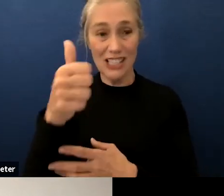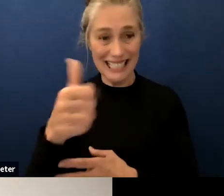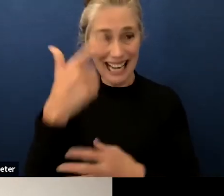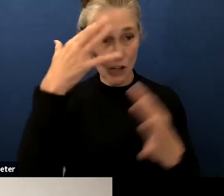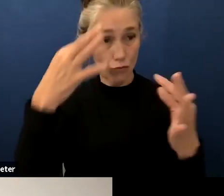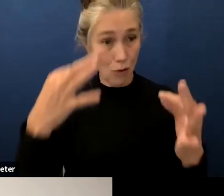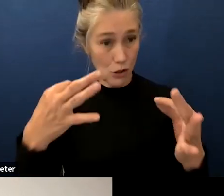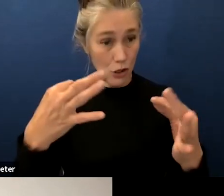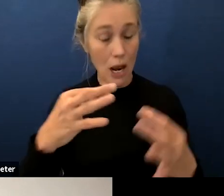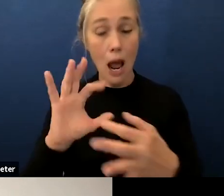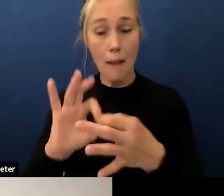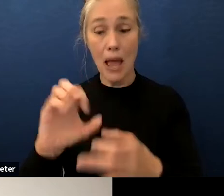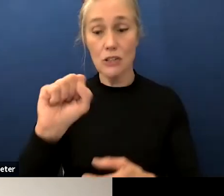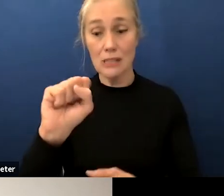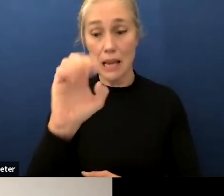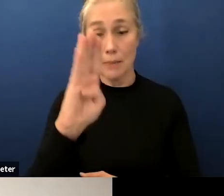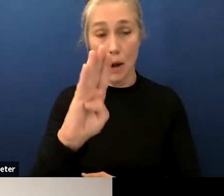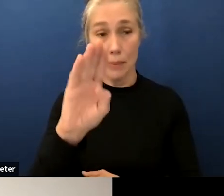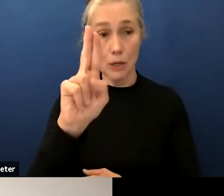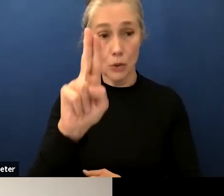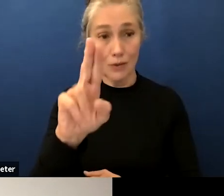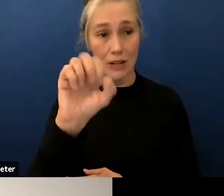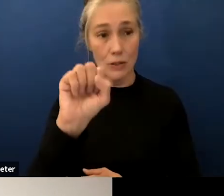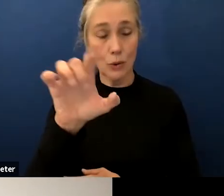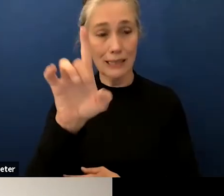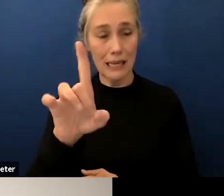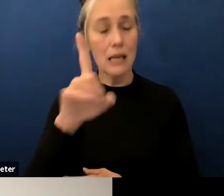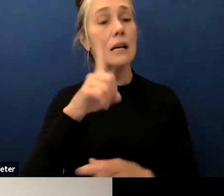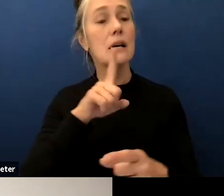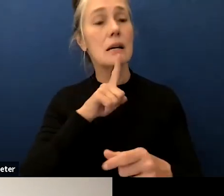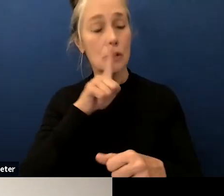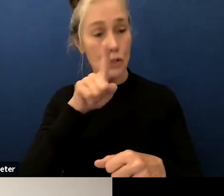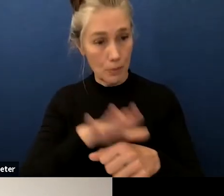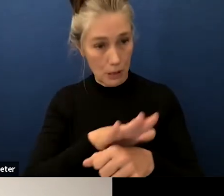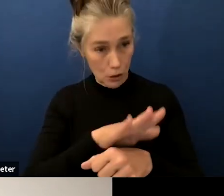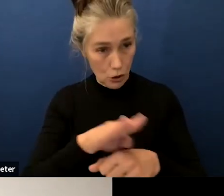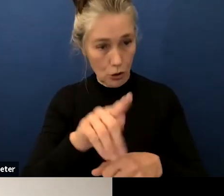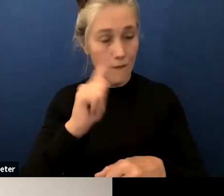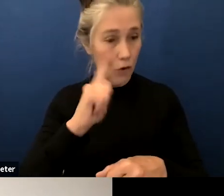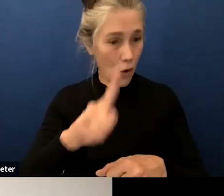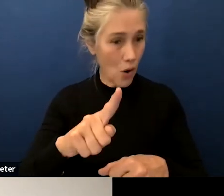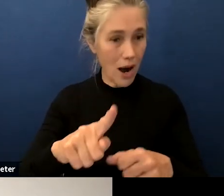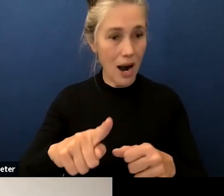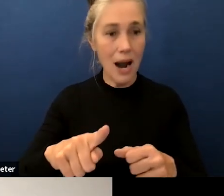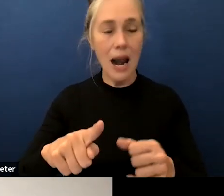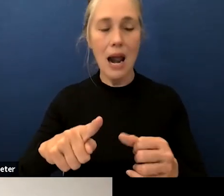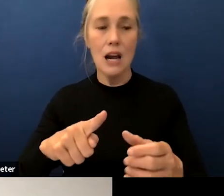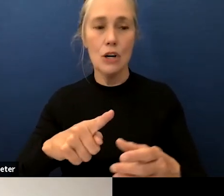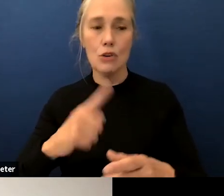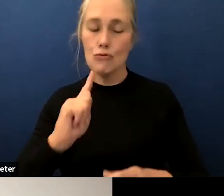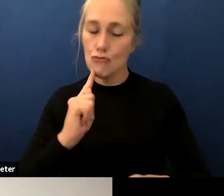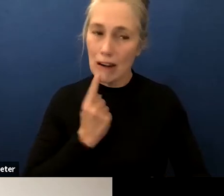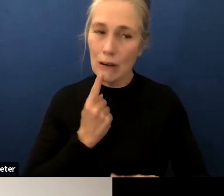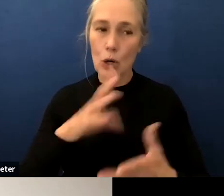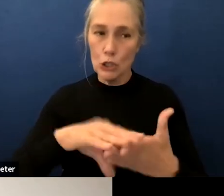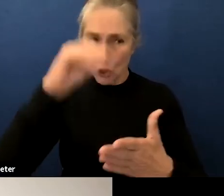of the santa barbara unified school district ensuring expanded access to rigorous learning for all students i wonder if we